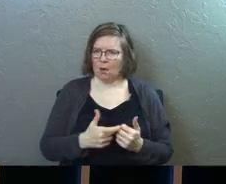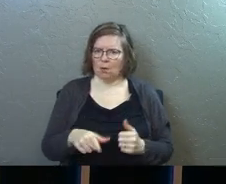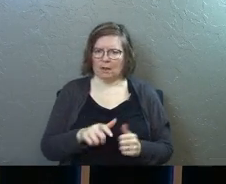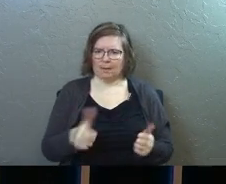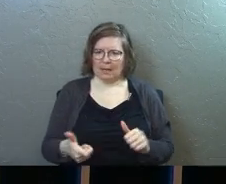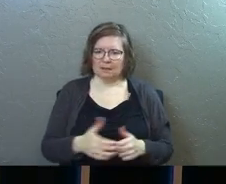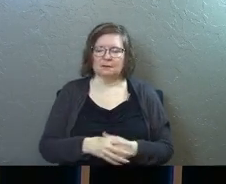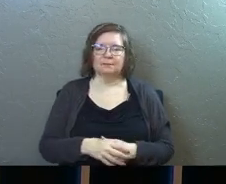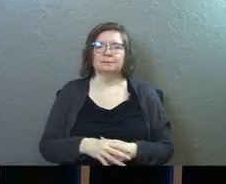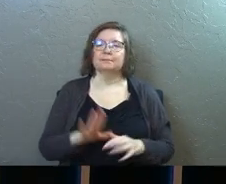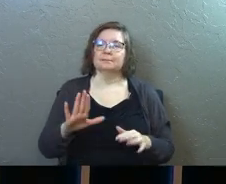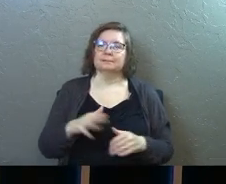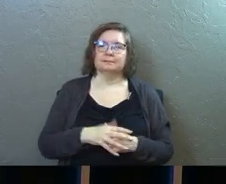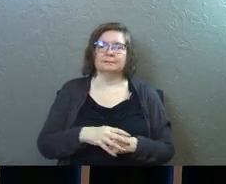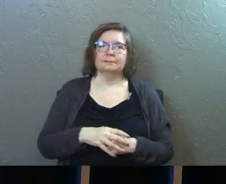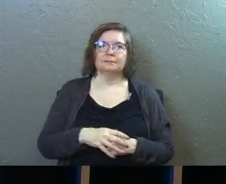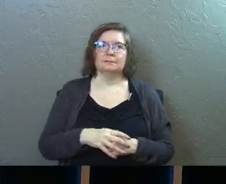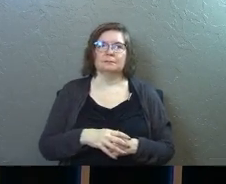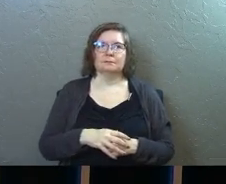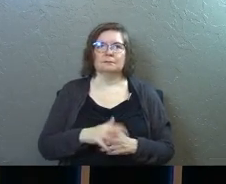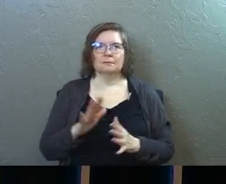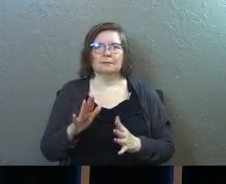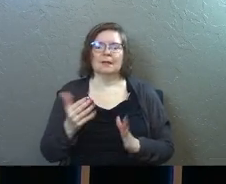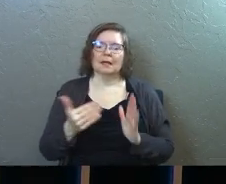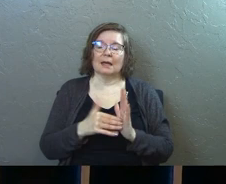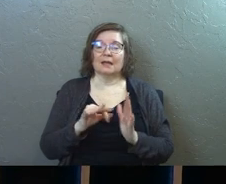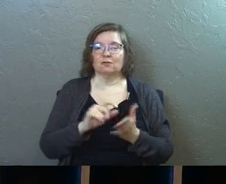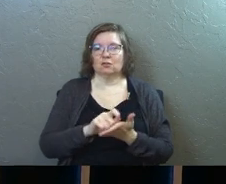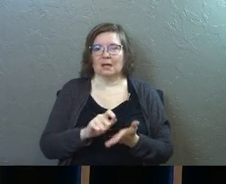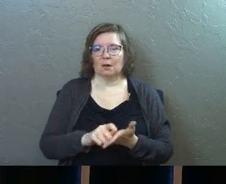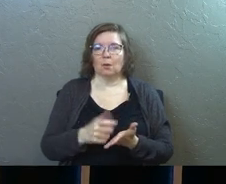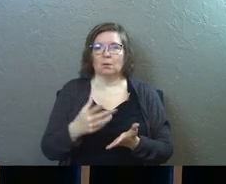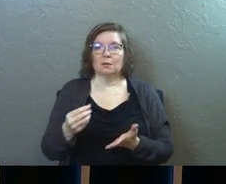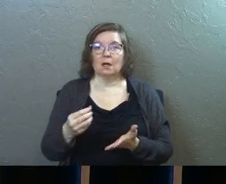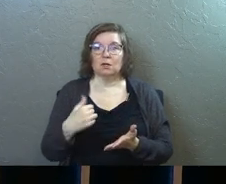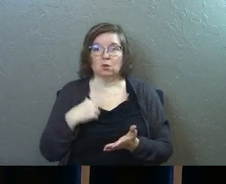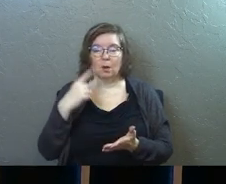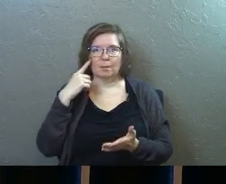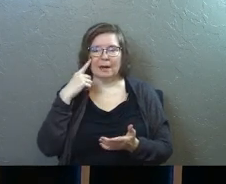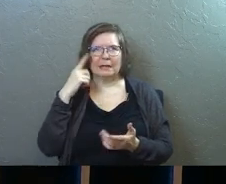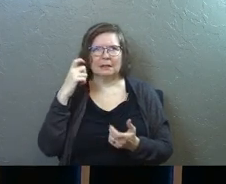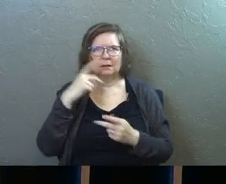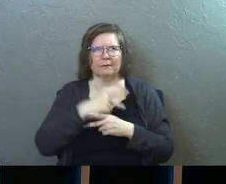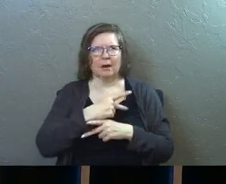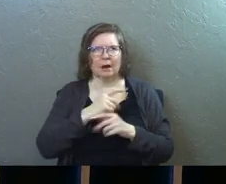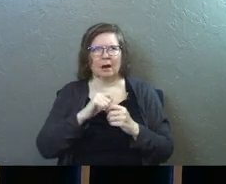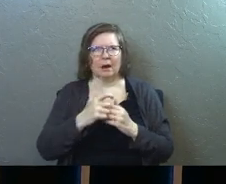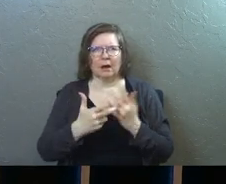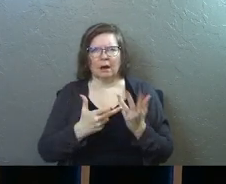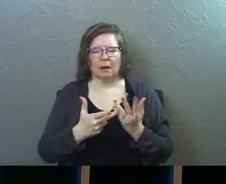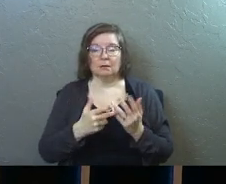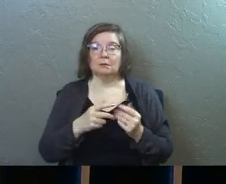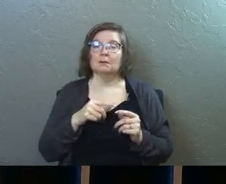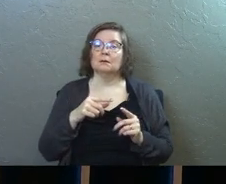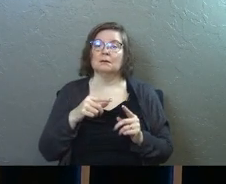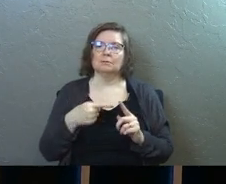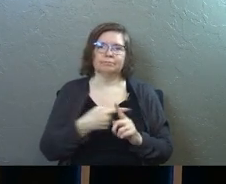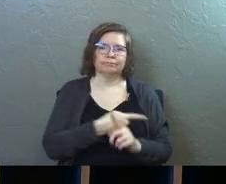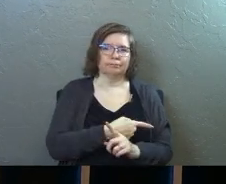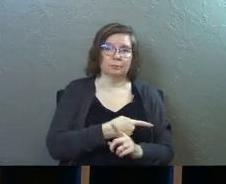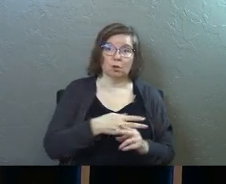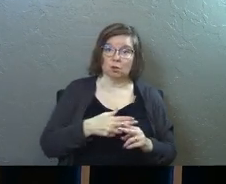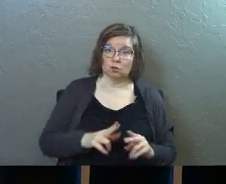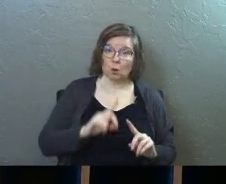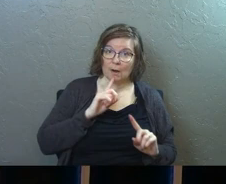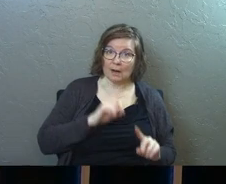in the world were they baptized? It's just a, again, if you're taking notes and your brain just needs to figure this out. The